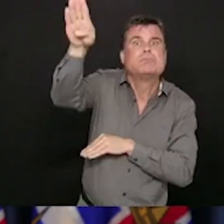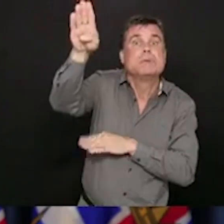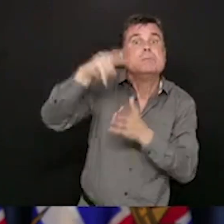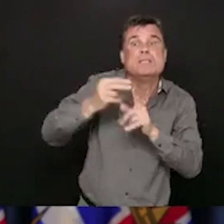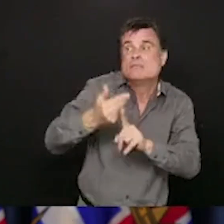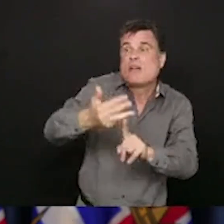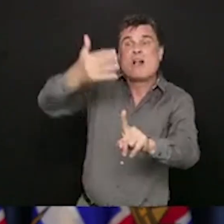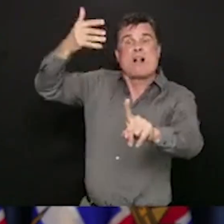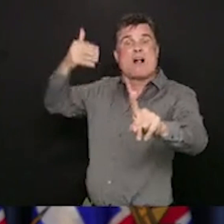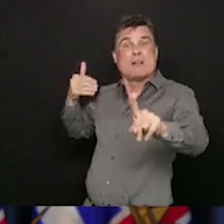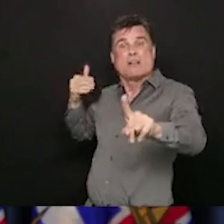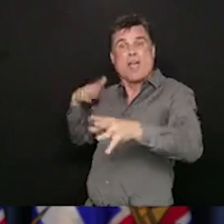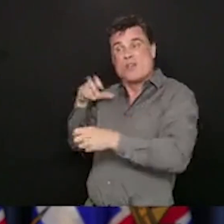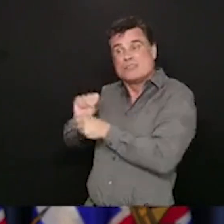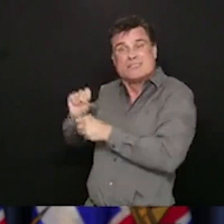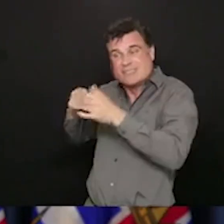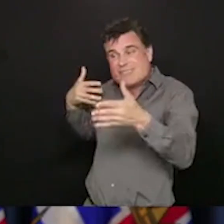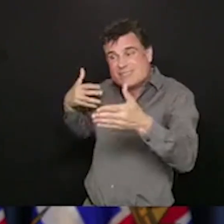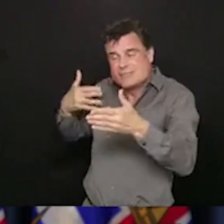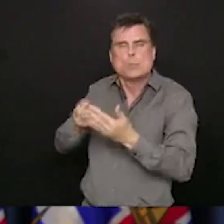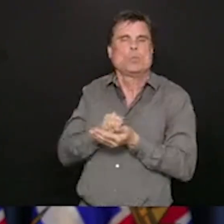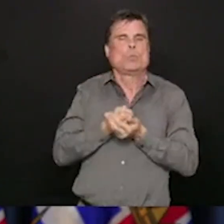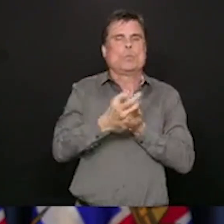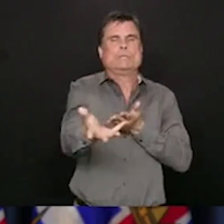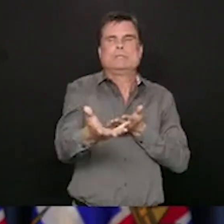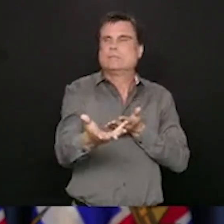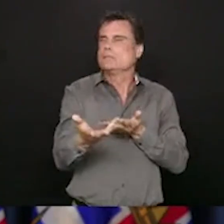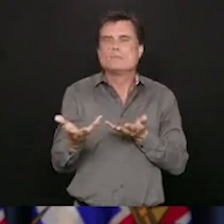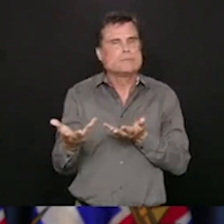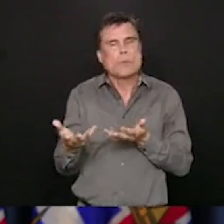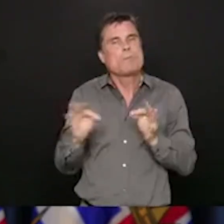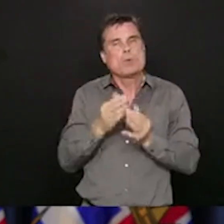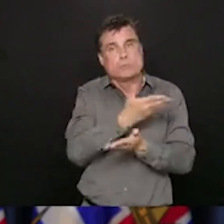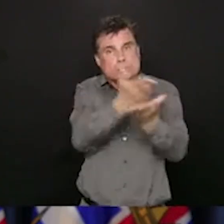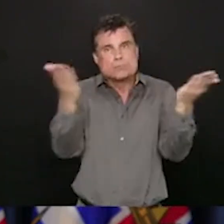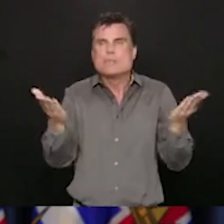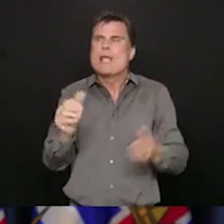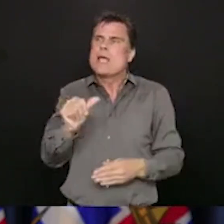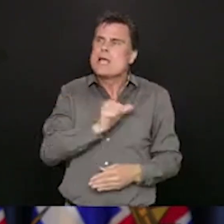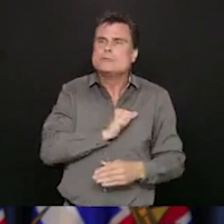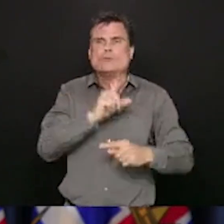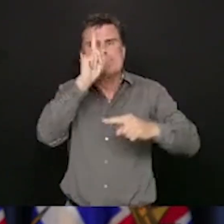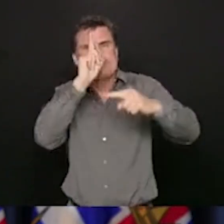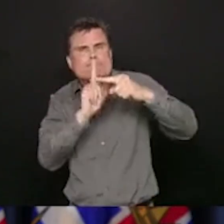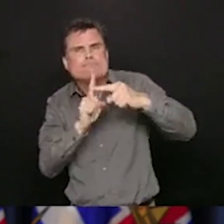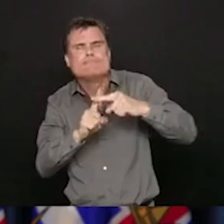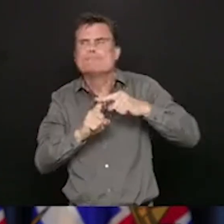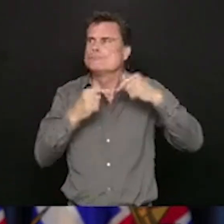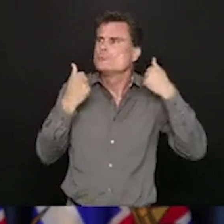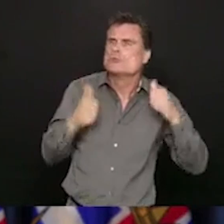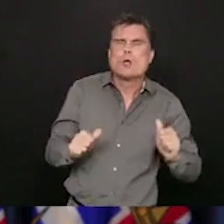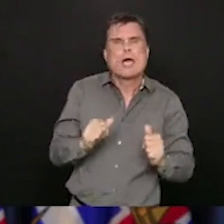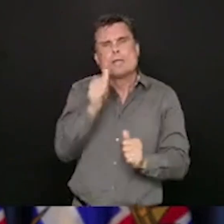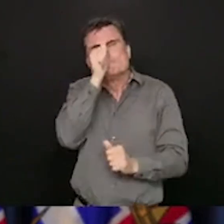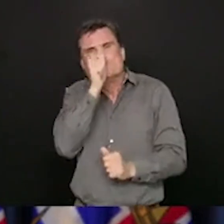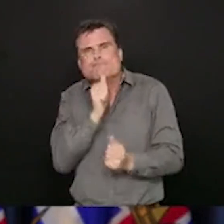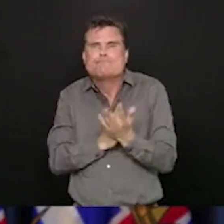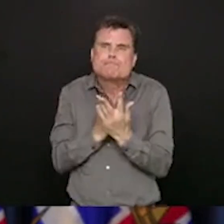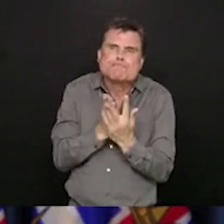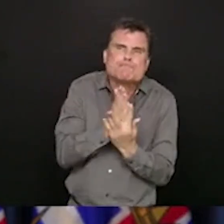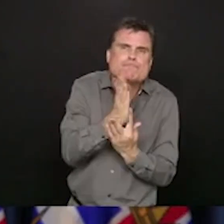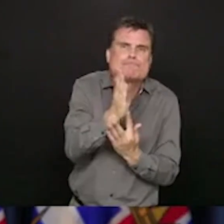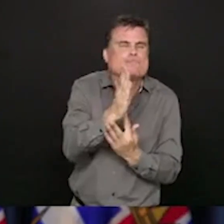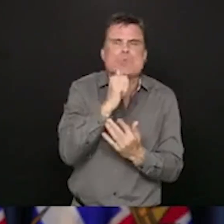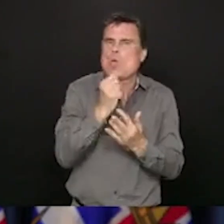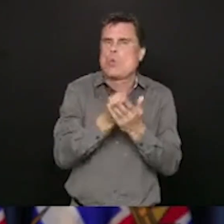because of the strength of our economy before the pandemic, we're trying to fill those gaps as best we can to keep people going and